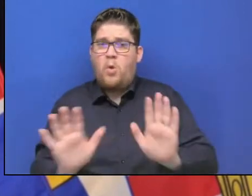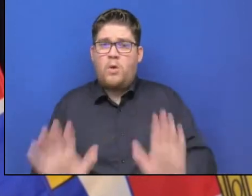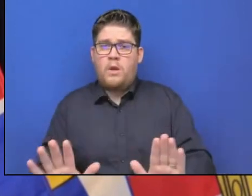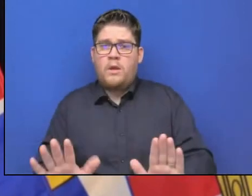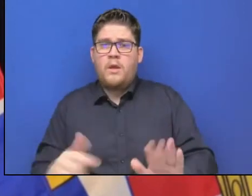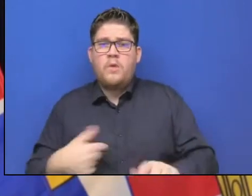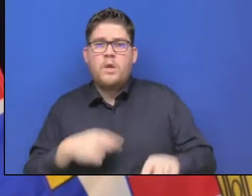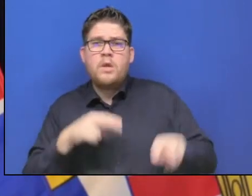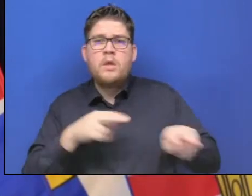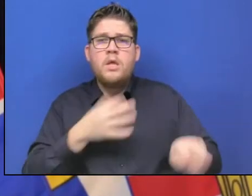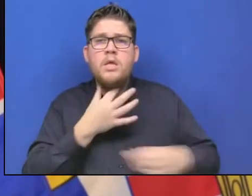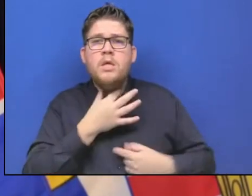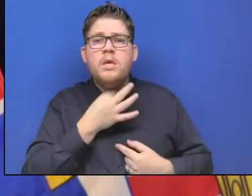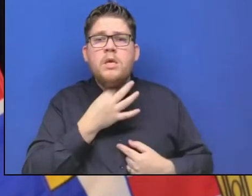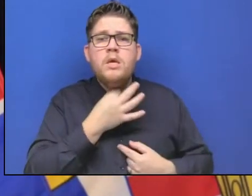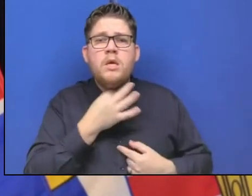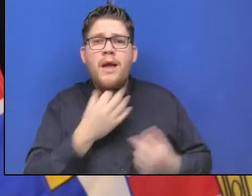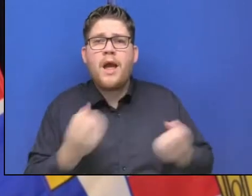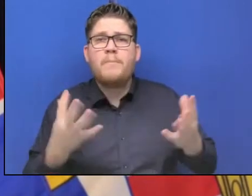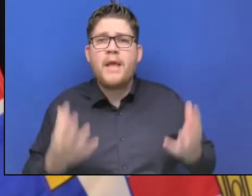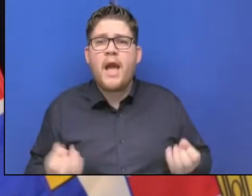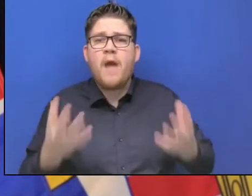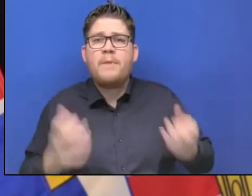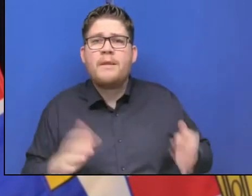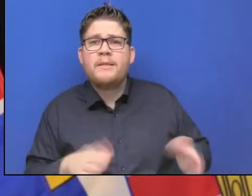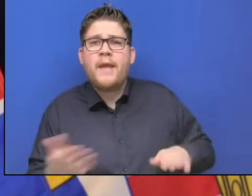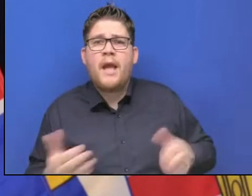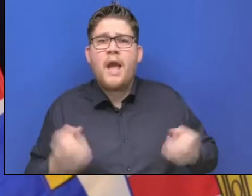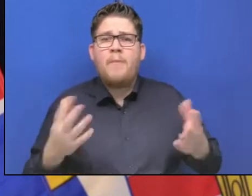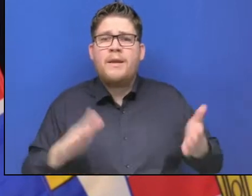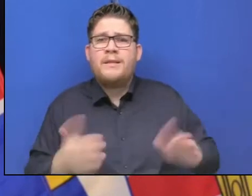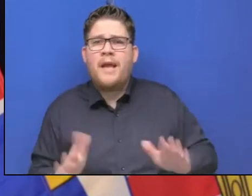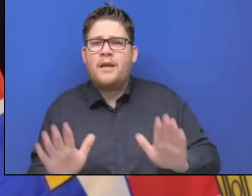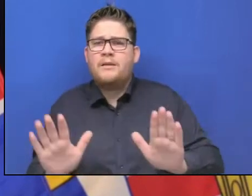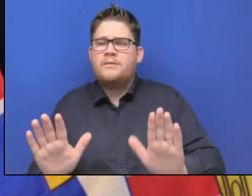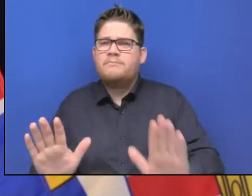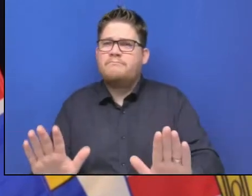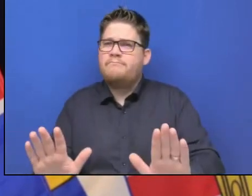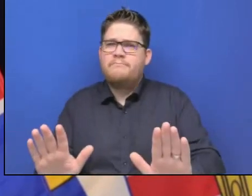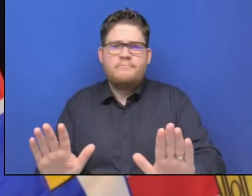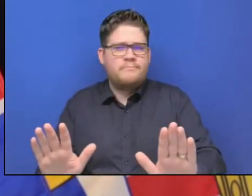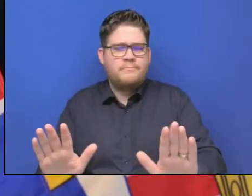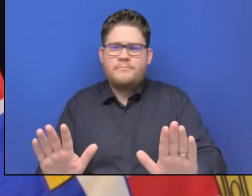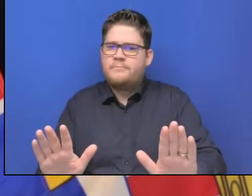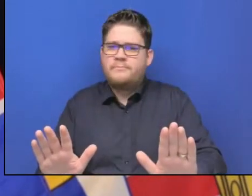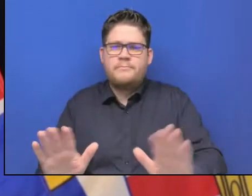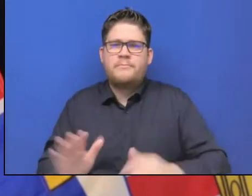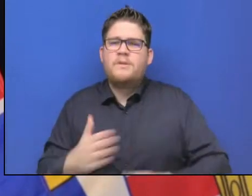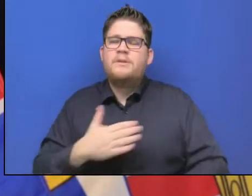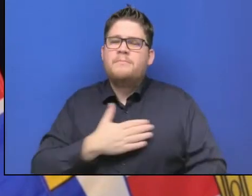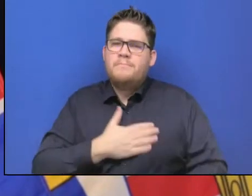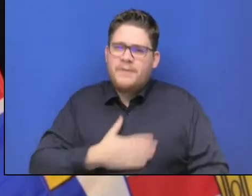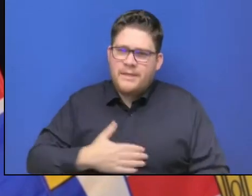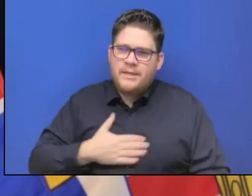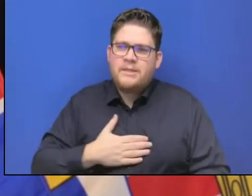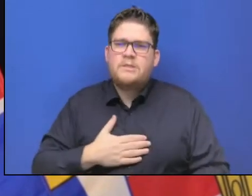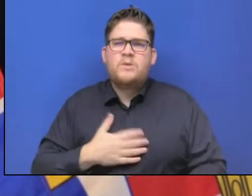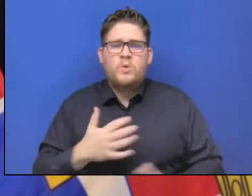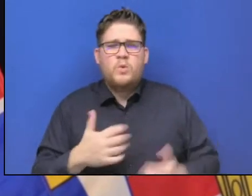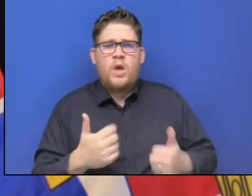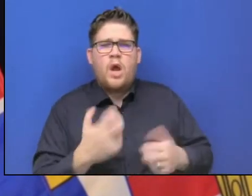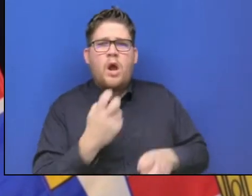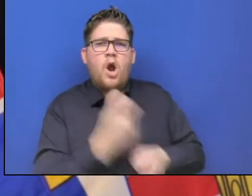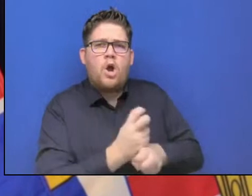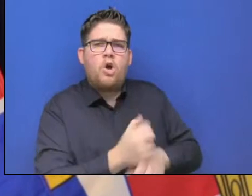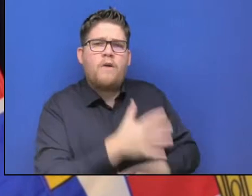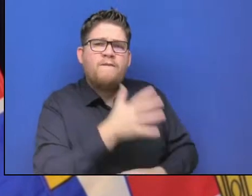daily on deceased animals is impacting our livestock producers negatively. Each time we update those